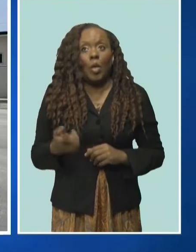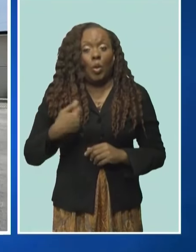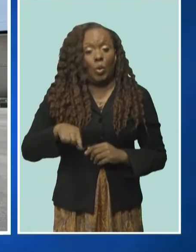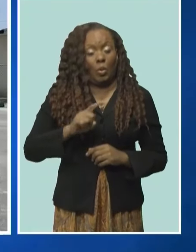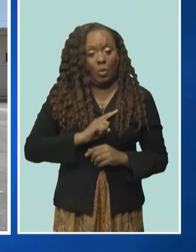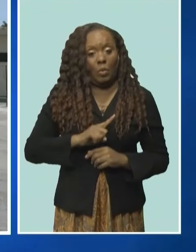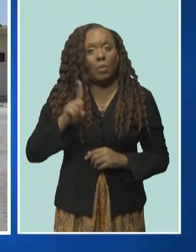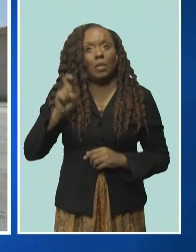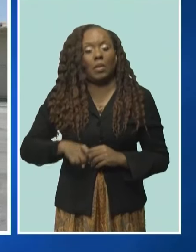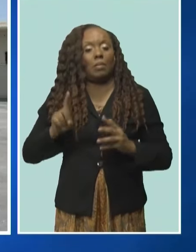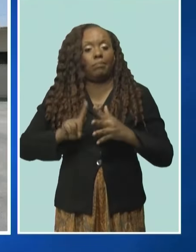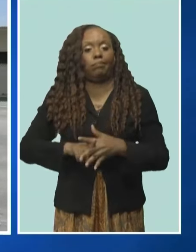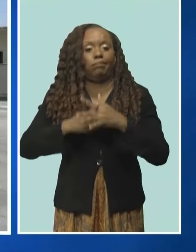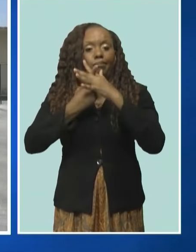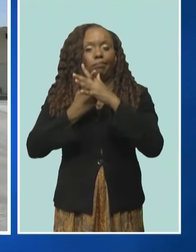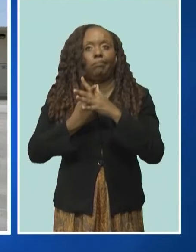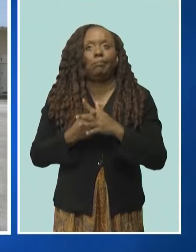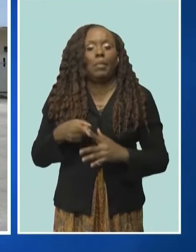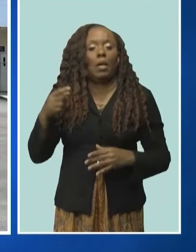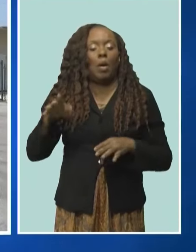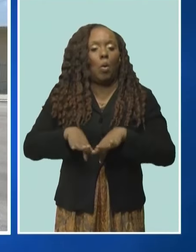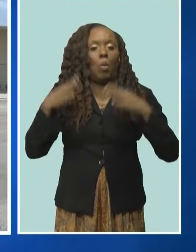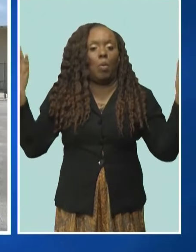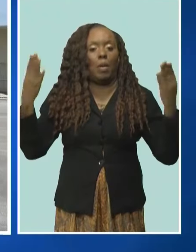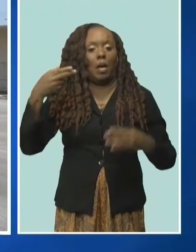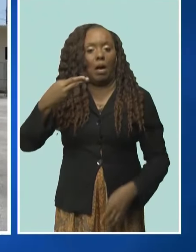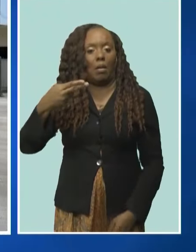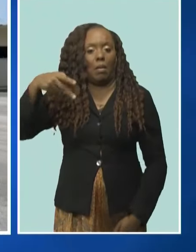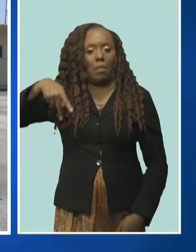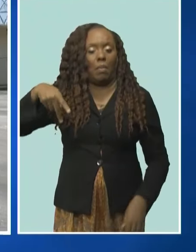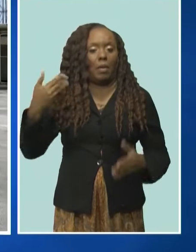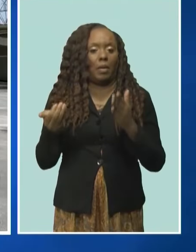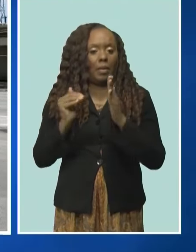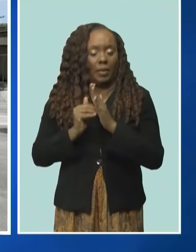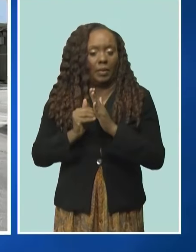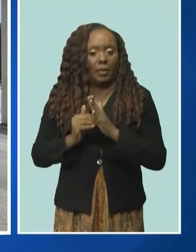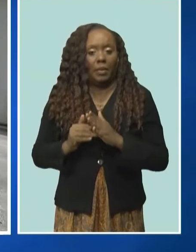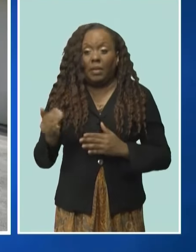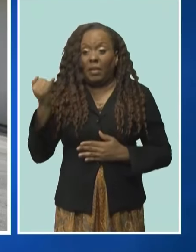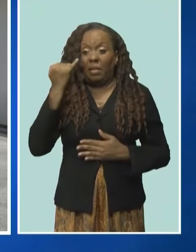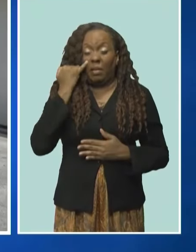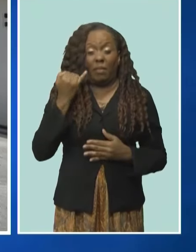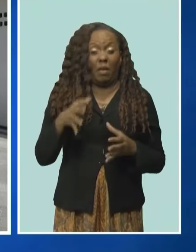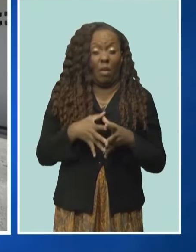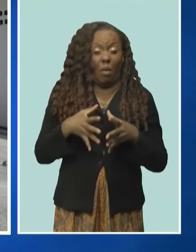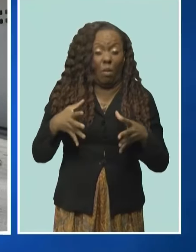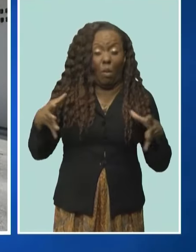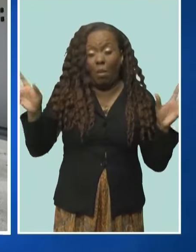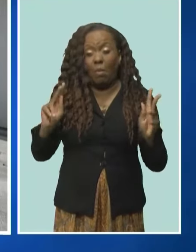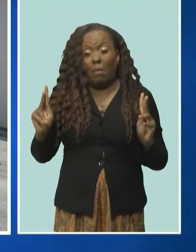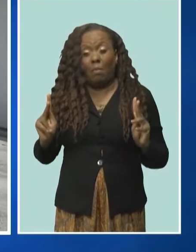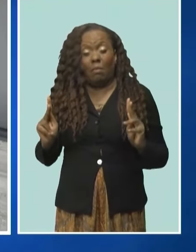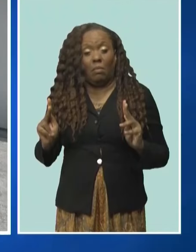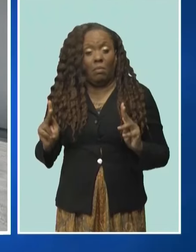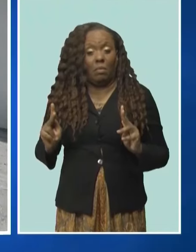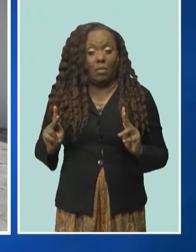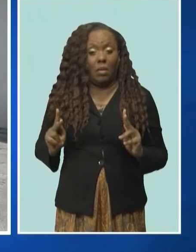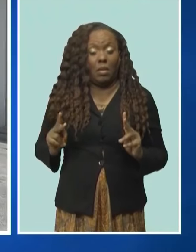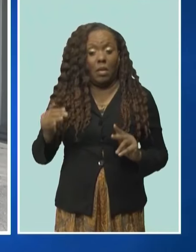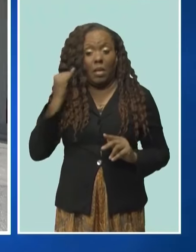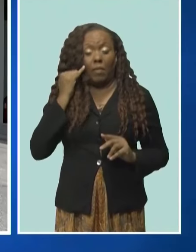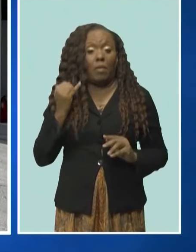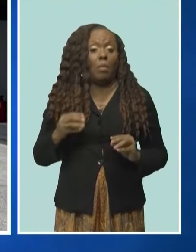for the reactivation of Harrison's Point, where if we become overwhelmed and we have more than four infectious